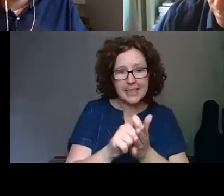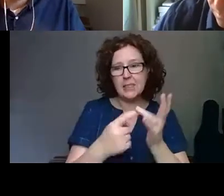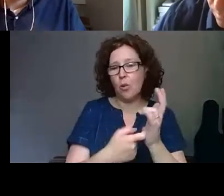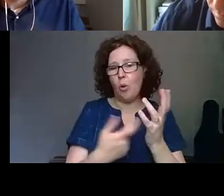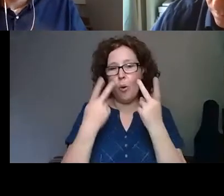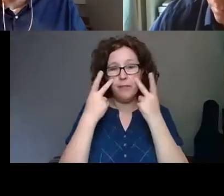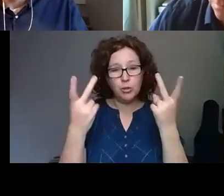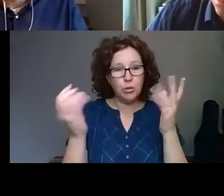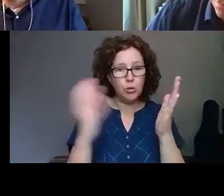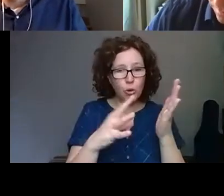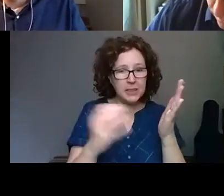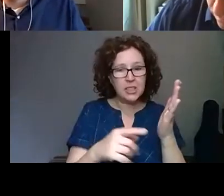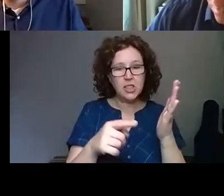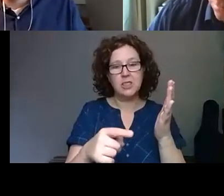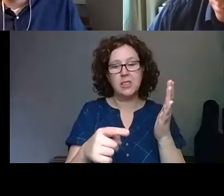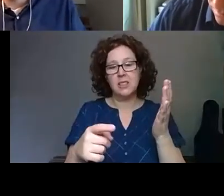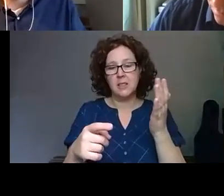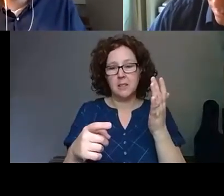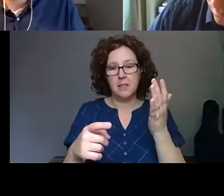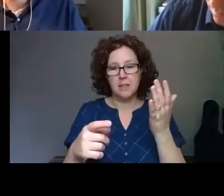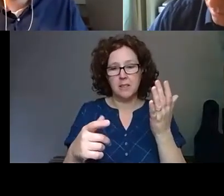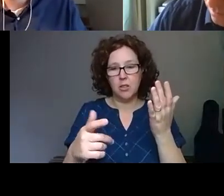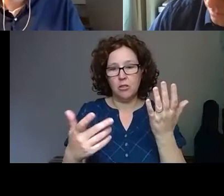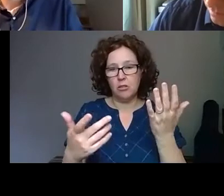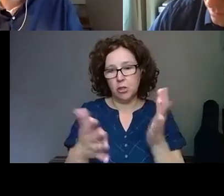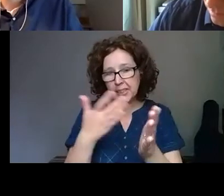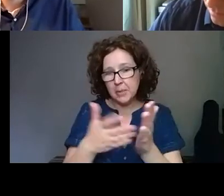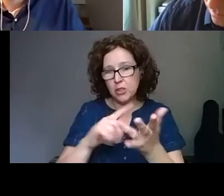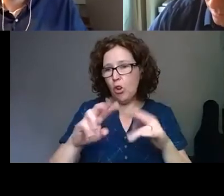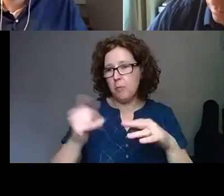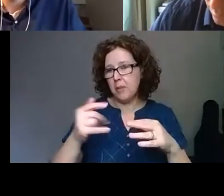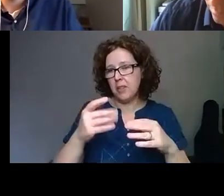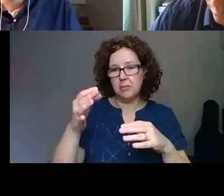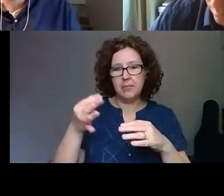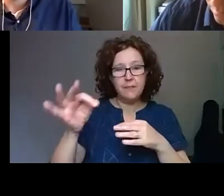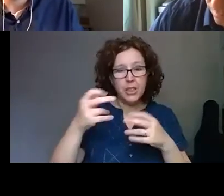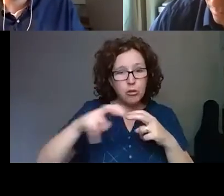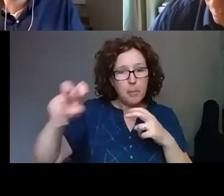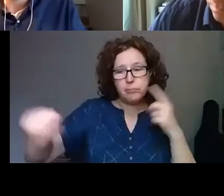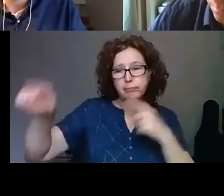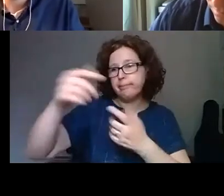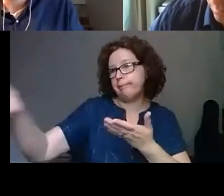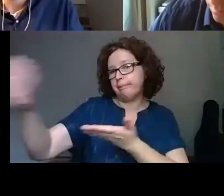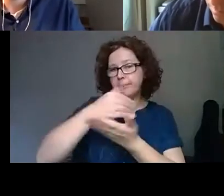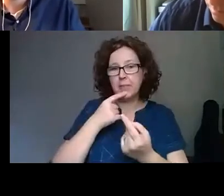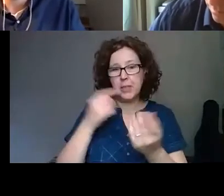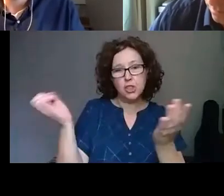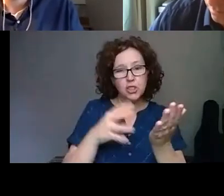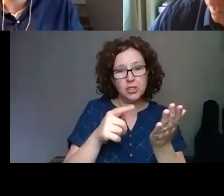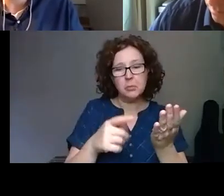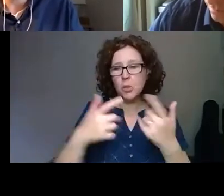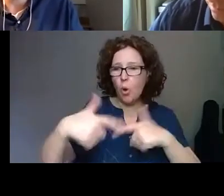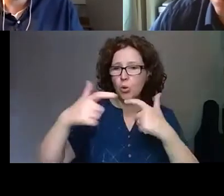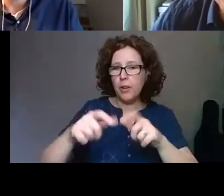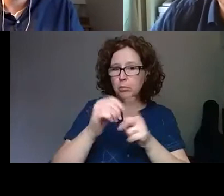documentations or documentations of field trips or kind of ongoing project of artists.